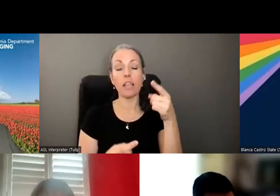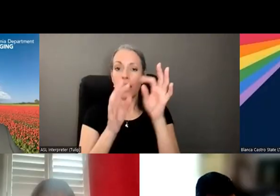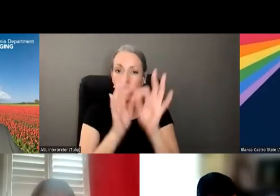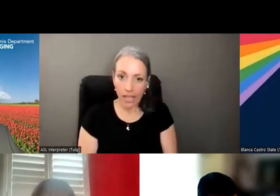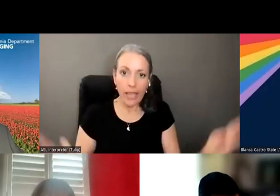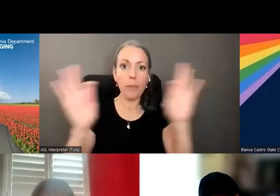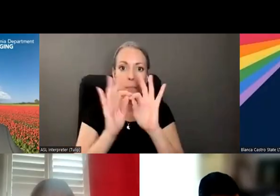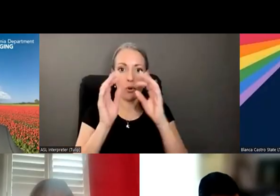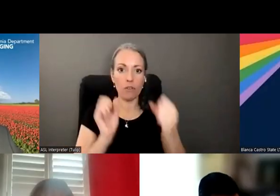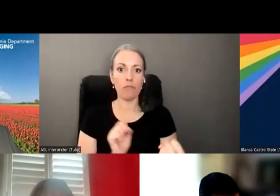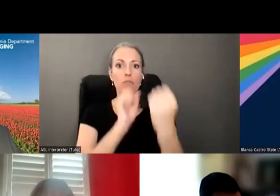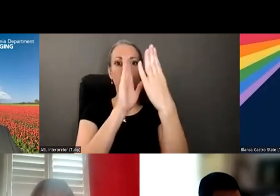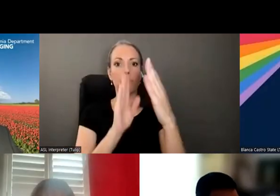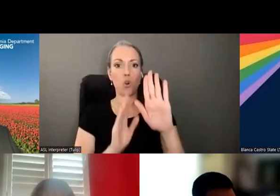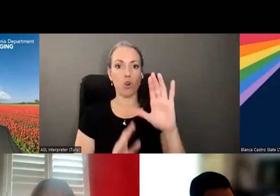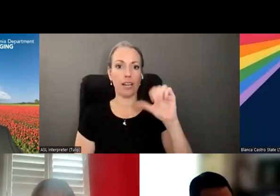Hua's case?